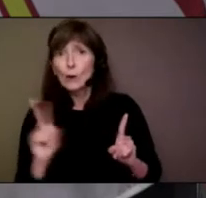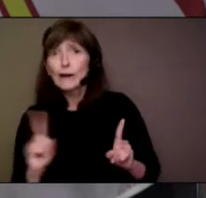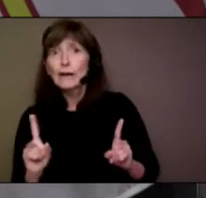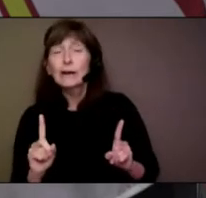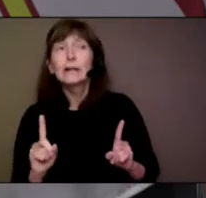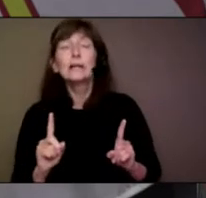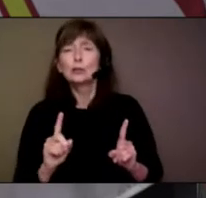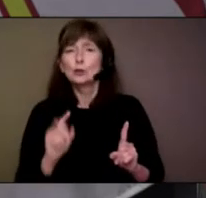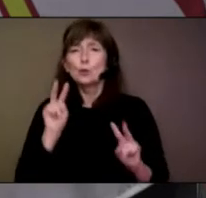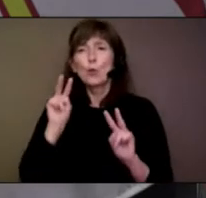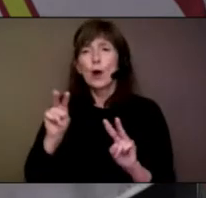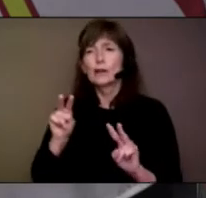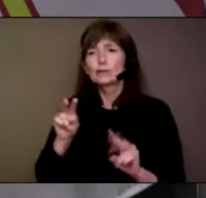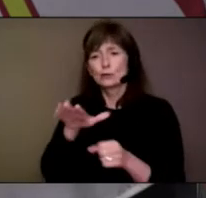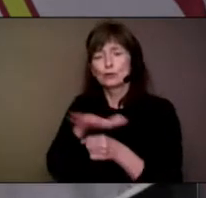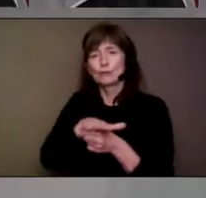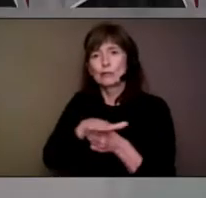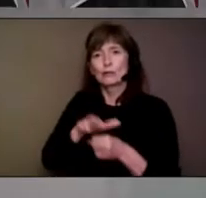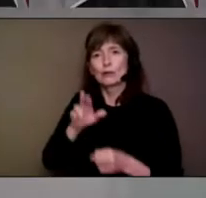that sort of thing.